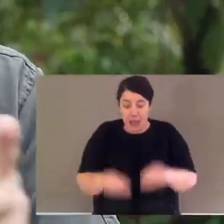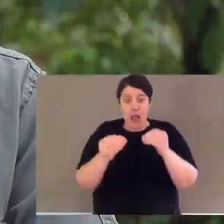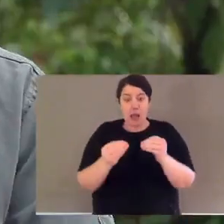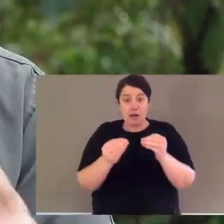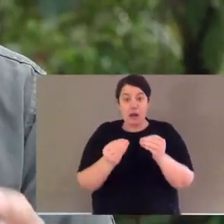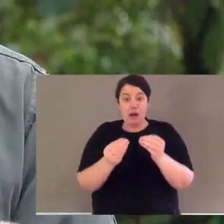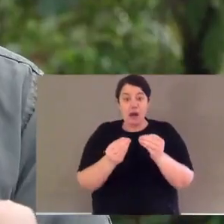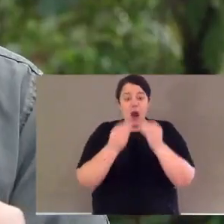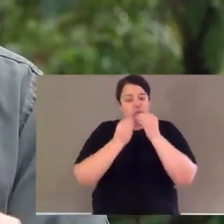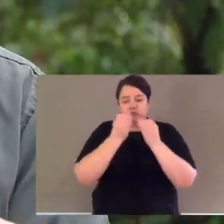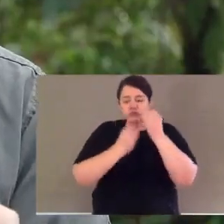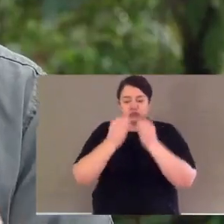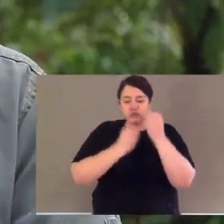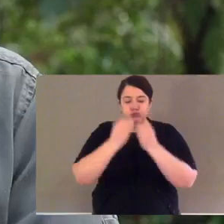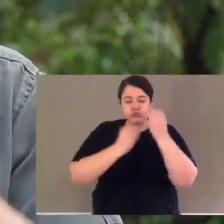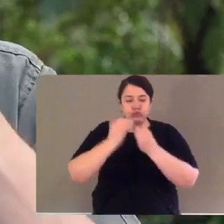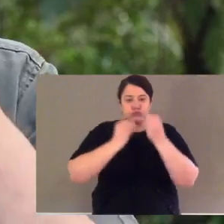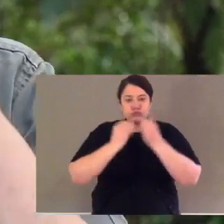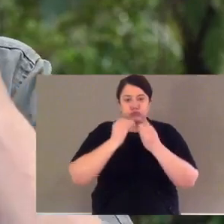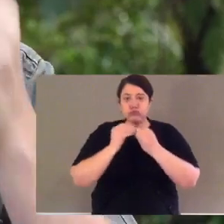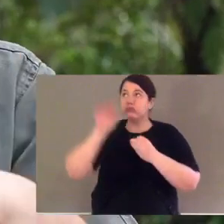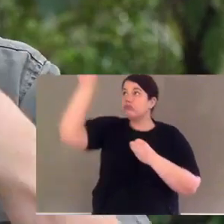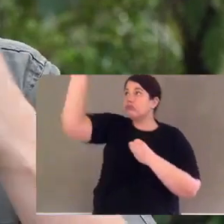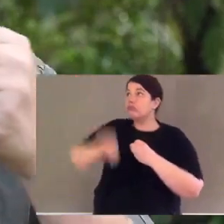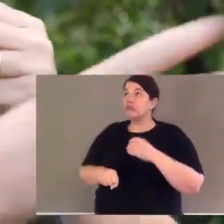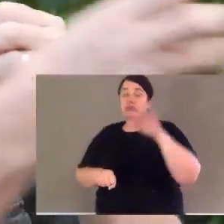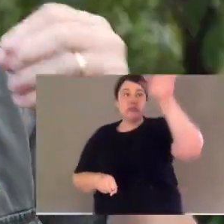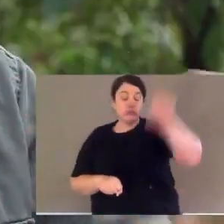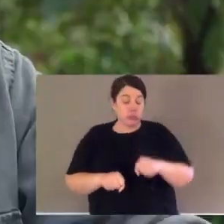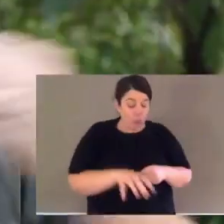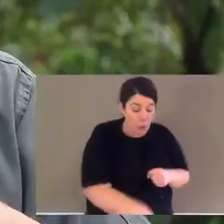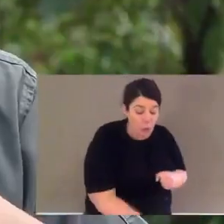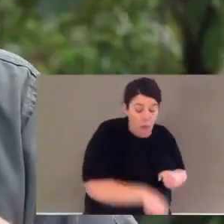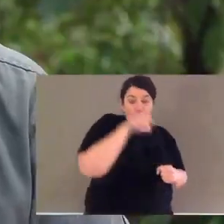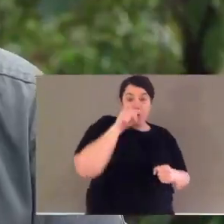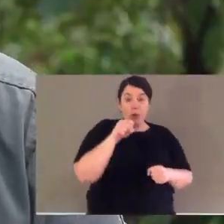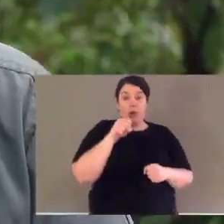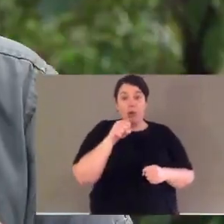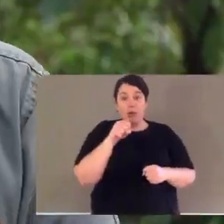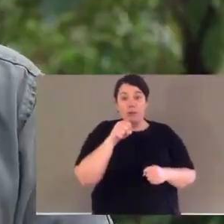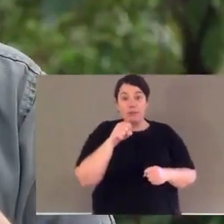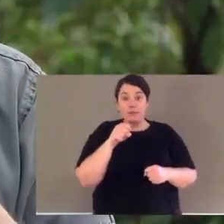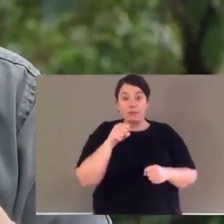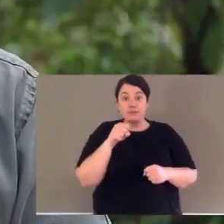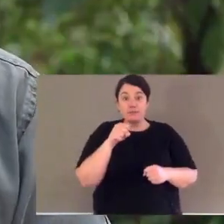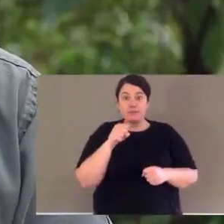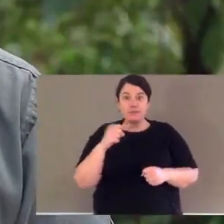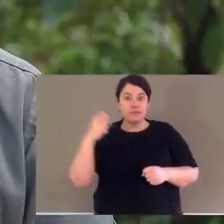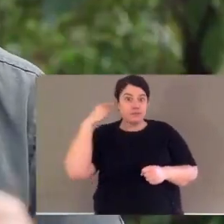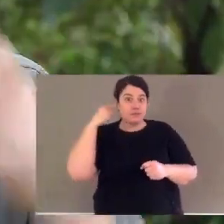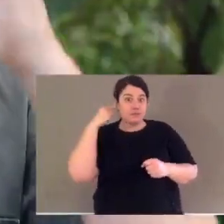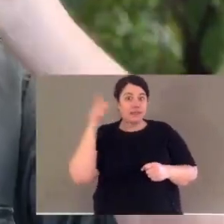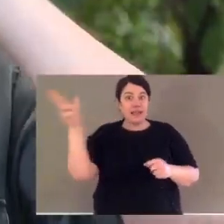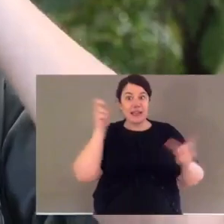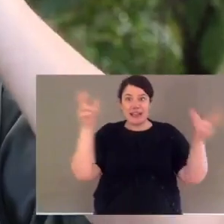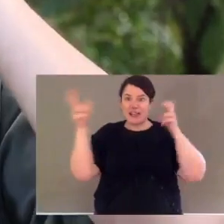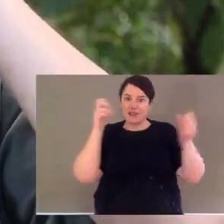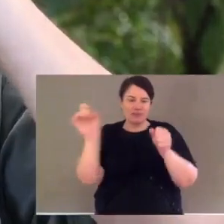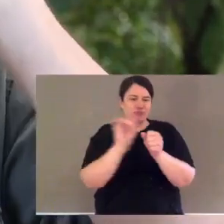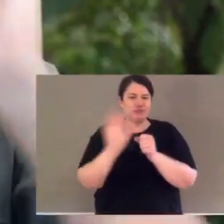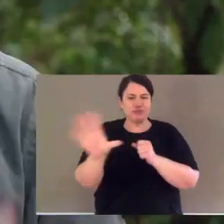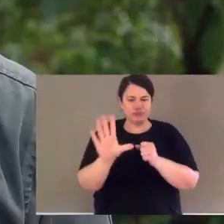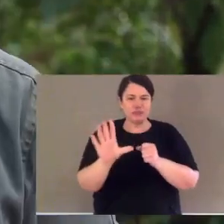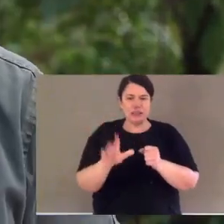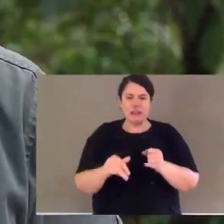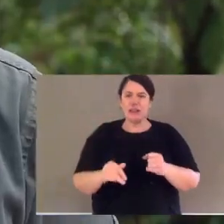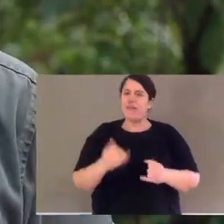which are quite dextrous, and they use them to hold onto their food to eat, to pull little branches down or pick something up off the ground. They're hearing